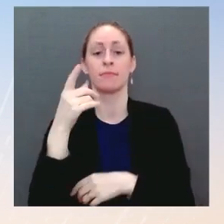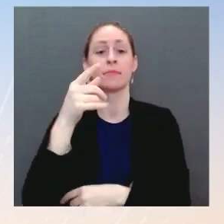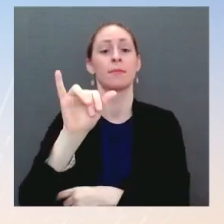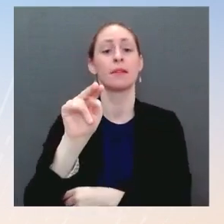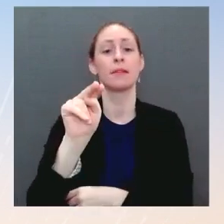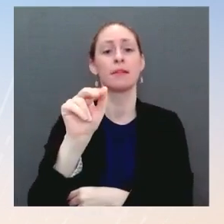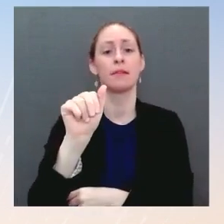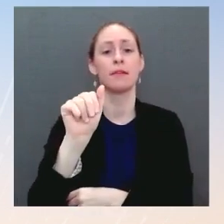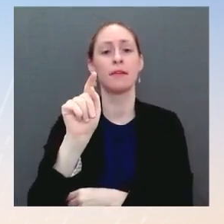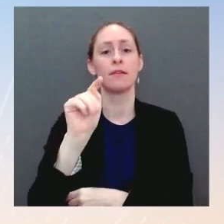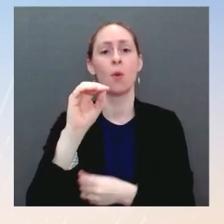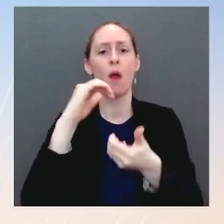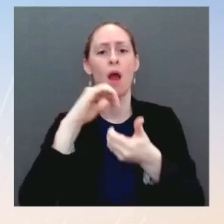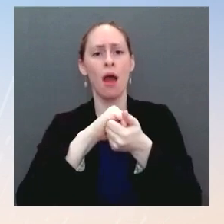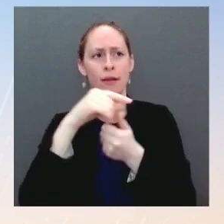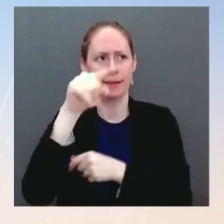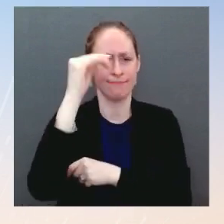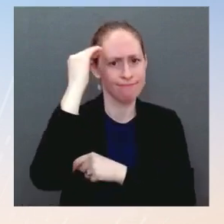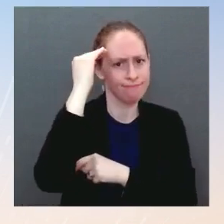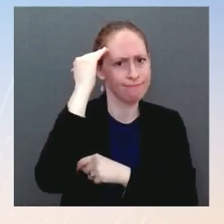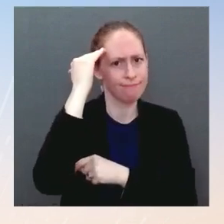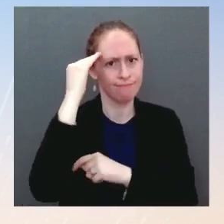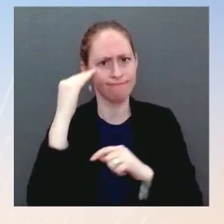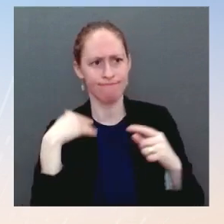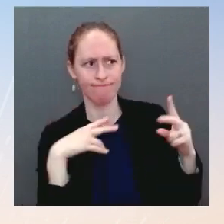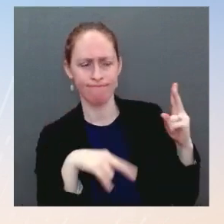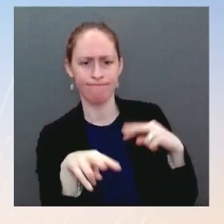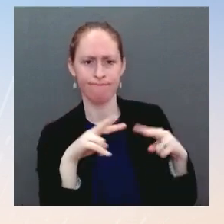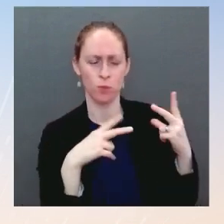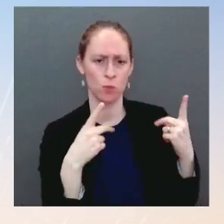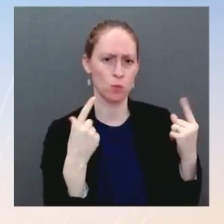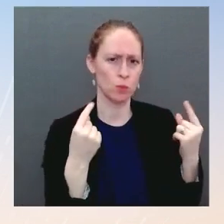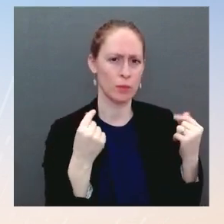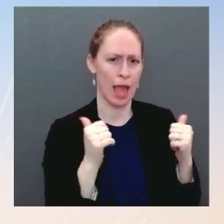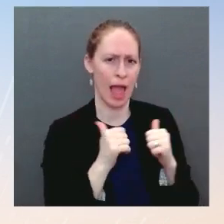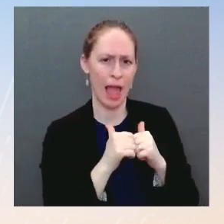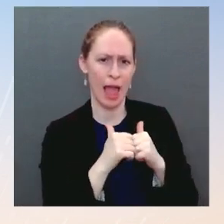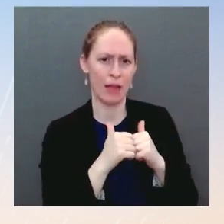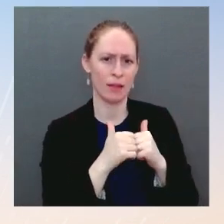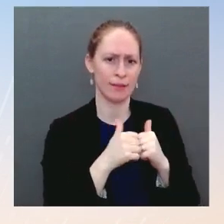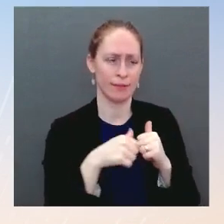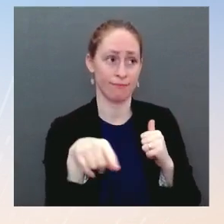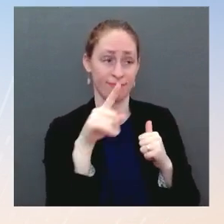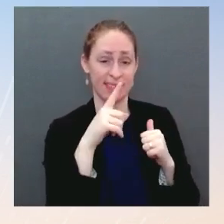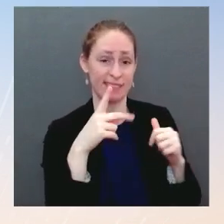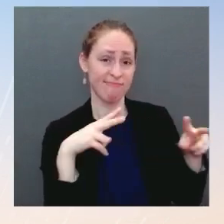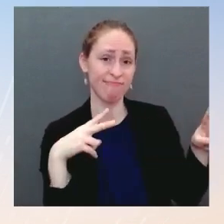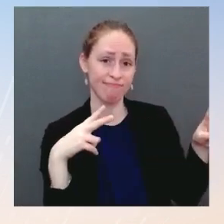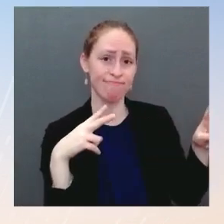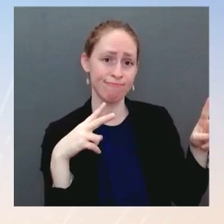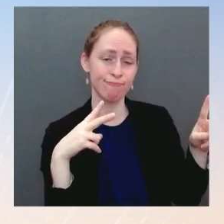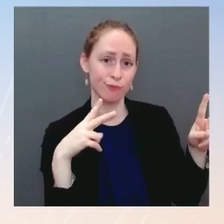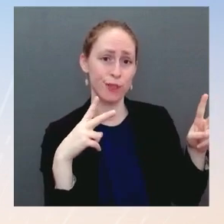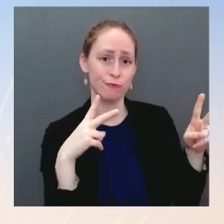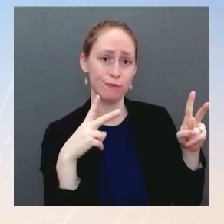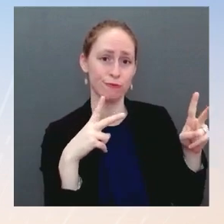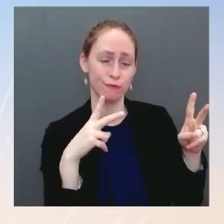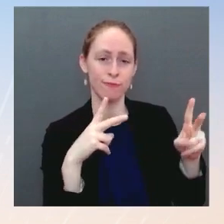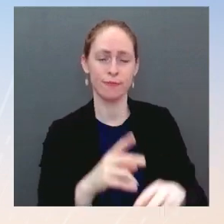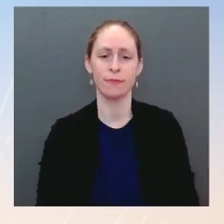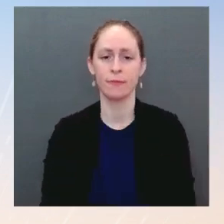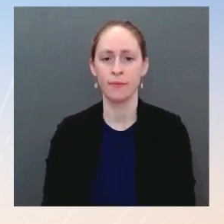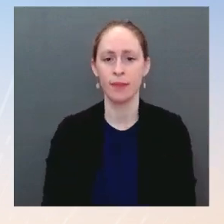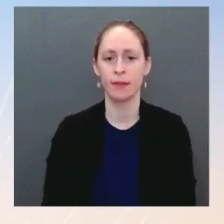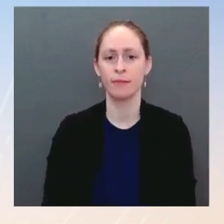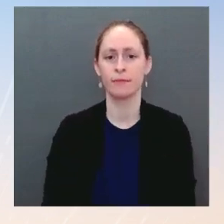they have. And that is something they are watching closely. As you know, we announced just a couple of days ago that we have 8,500 troops at the ready as part of a